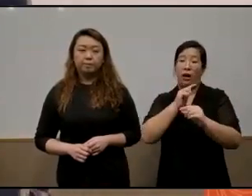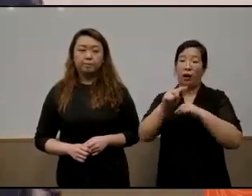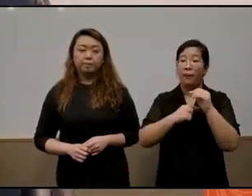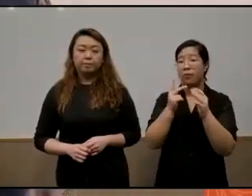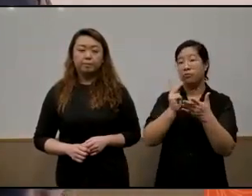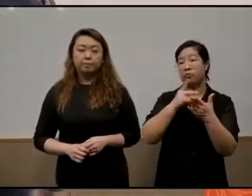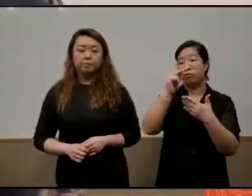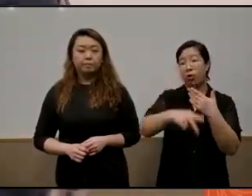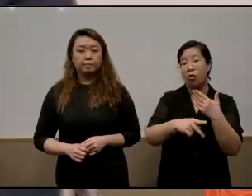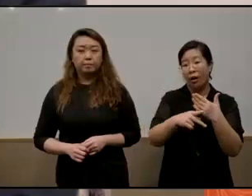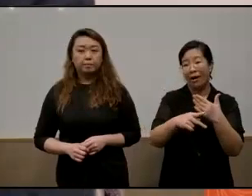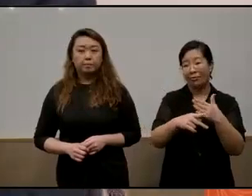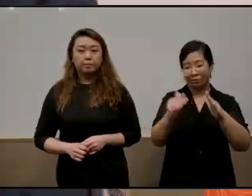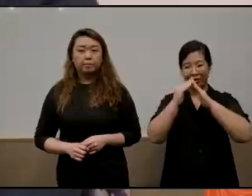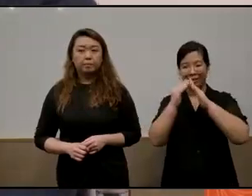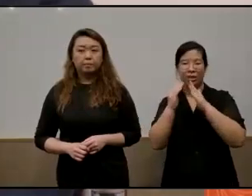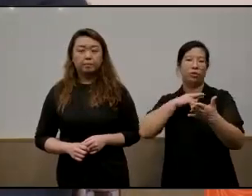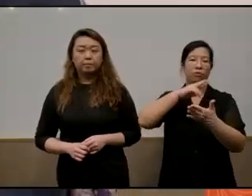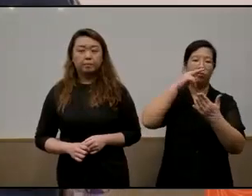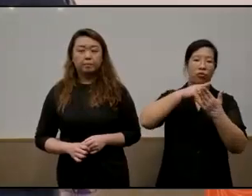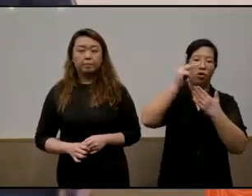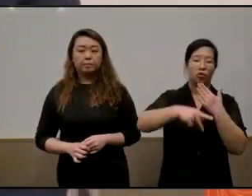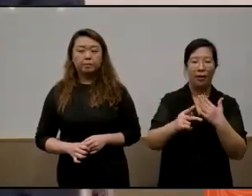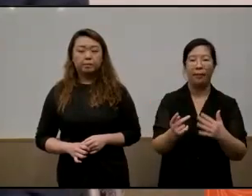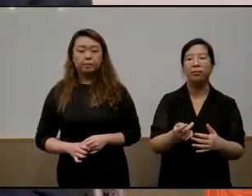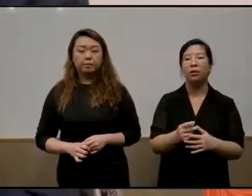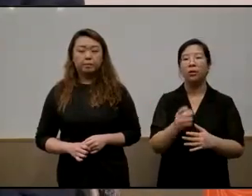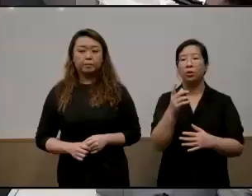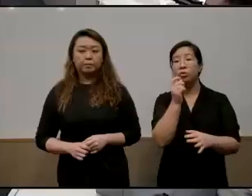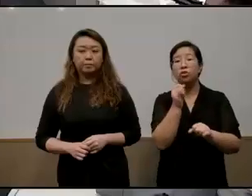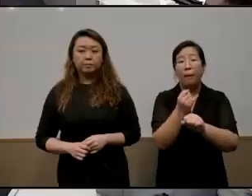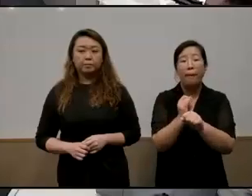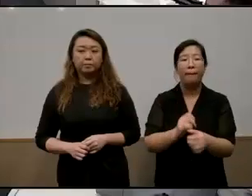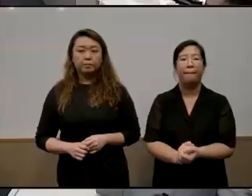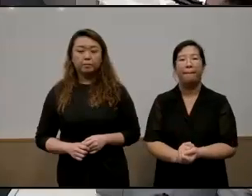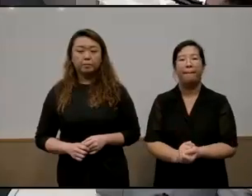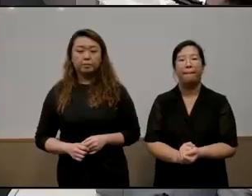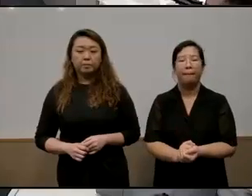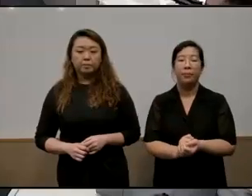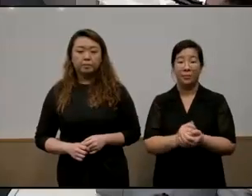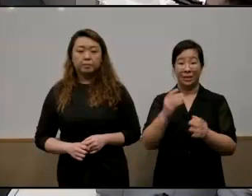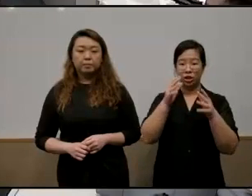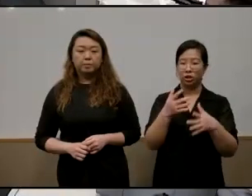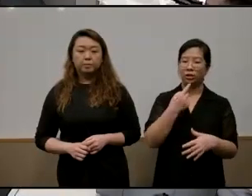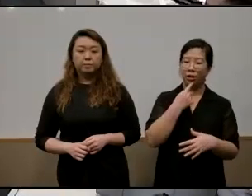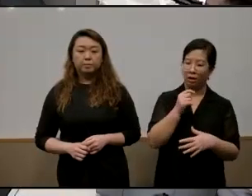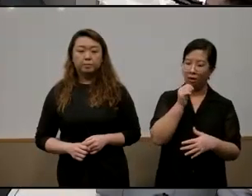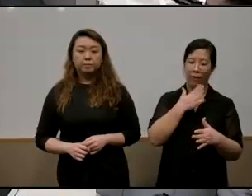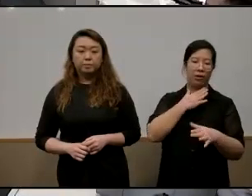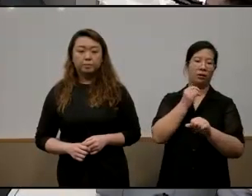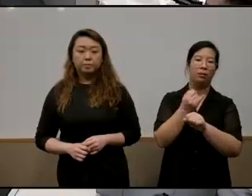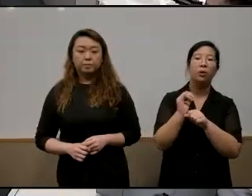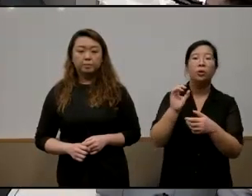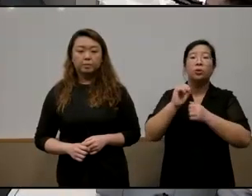um children right whose job is it well the teachers say it's not my job right so where will the